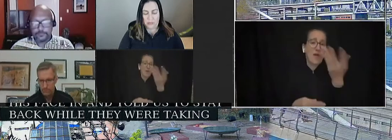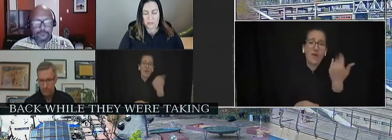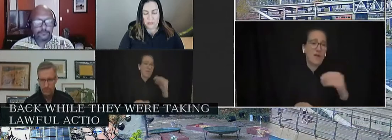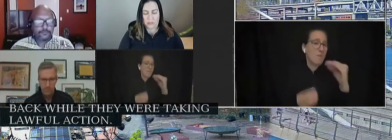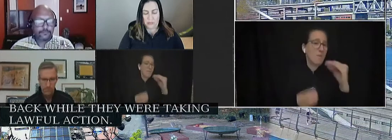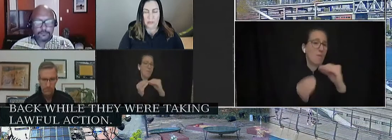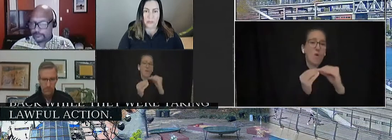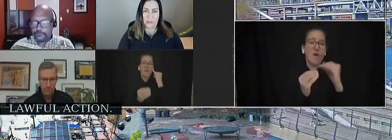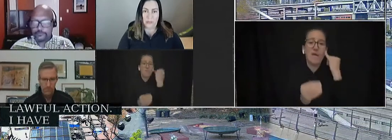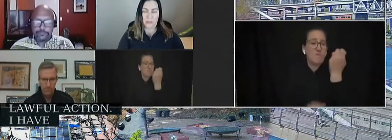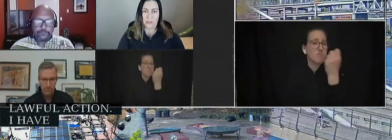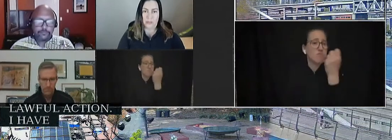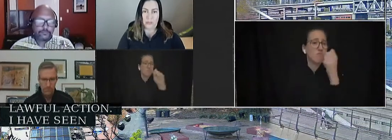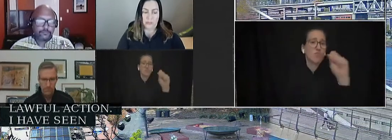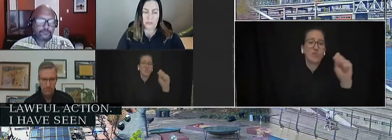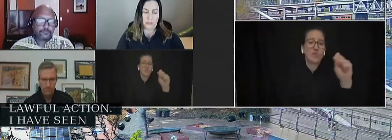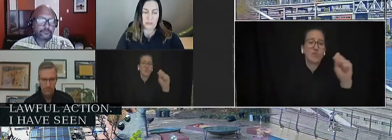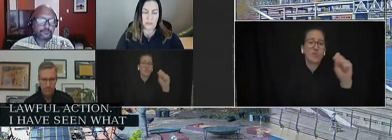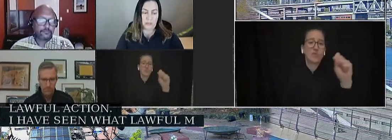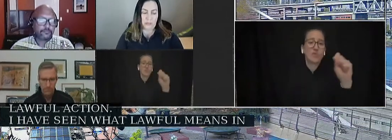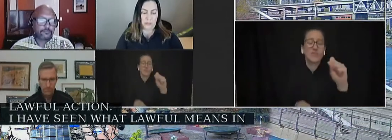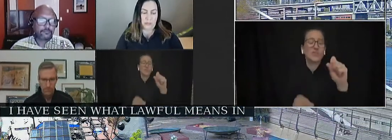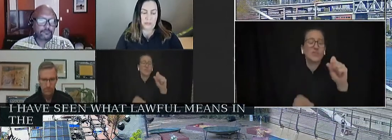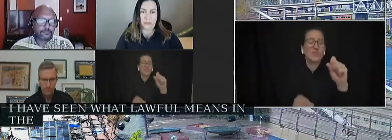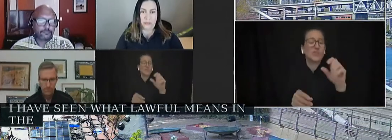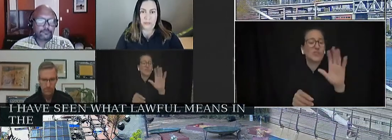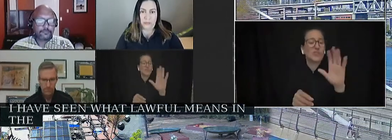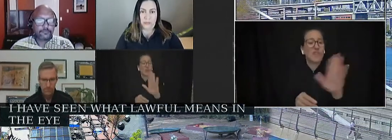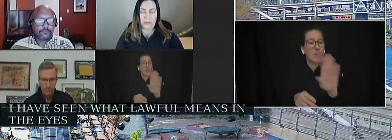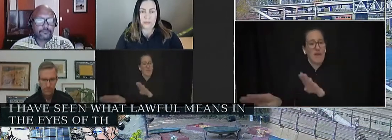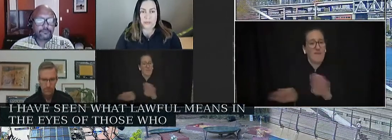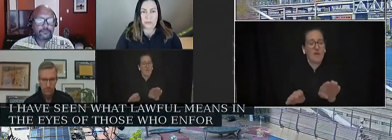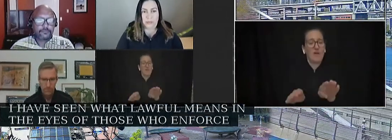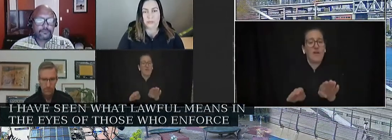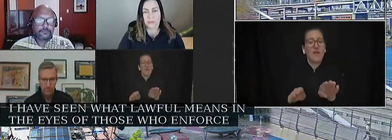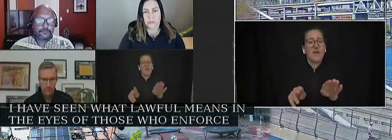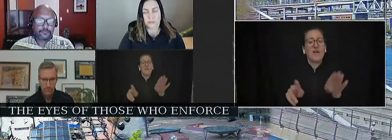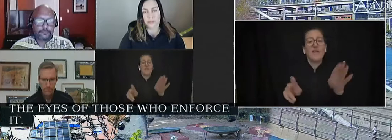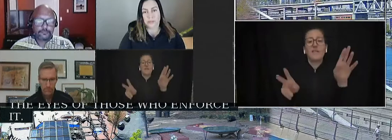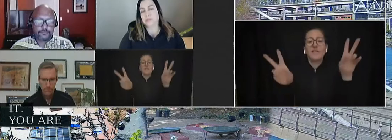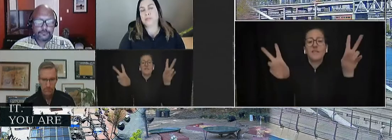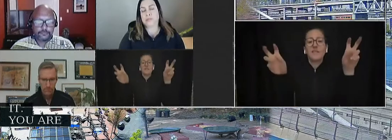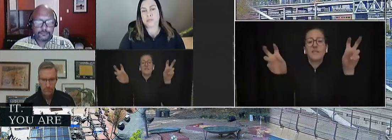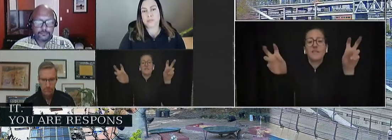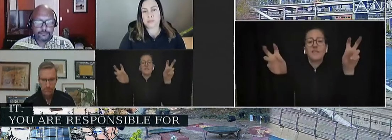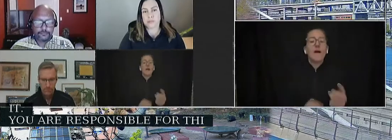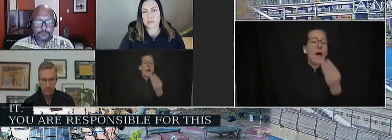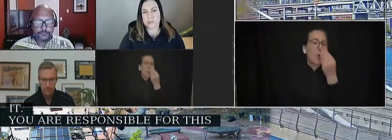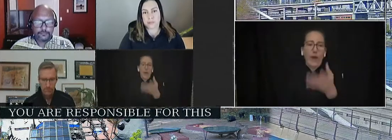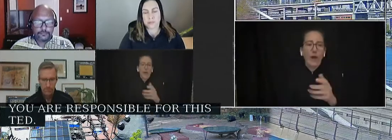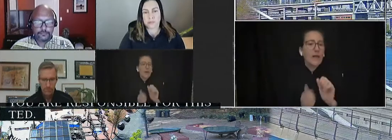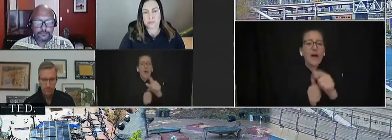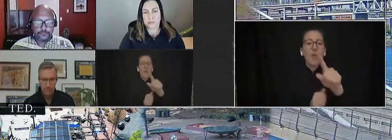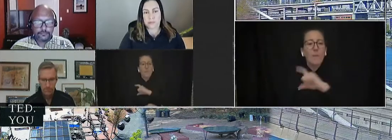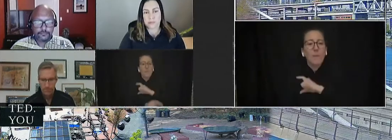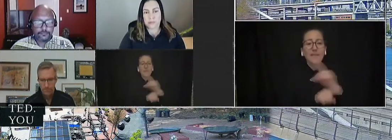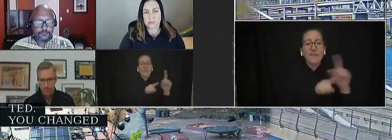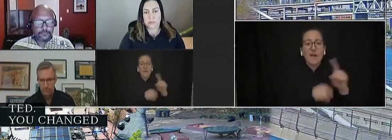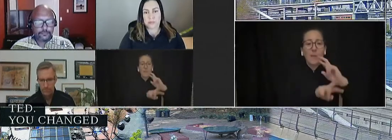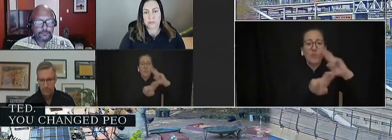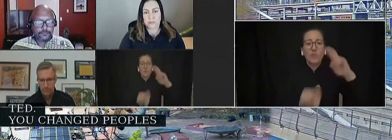lawful means in the eyes of those who enforce it. You are responsible for this, Ted. You change people's minds this way.